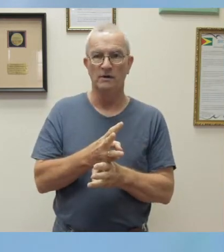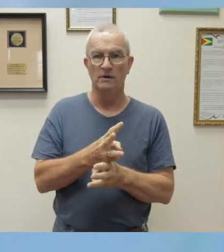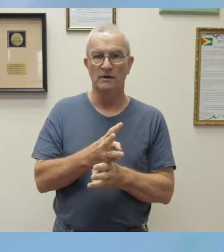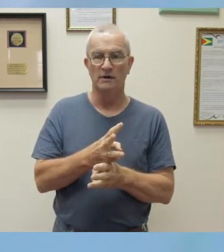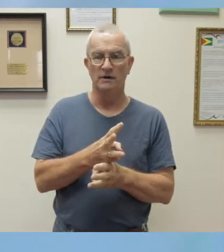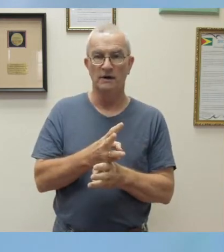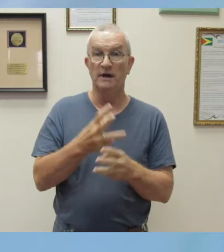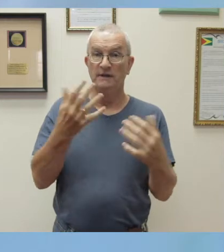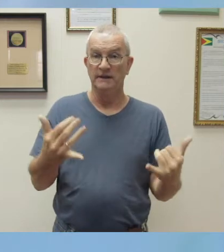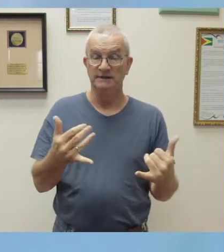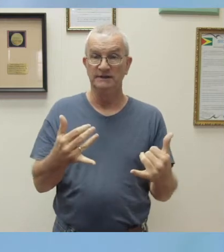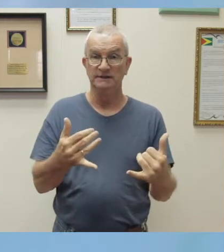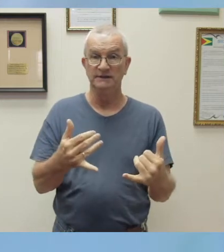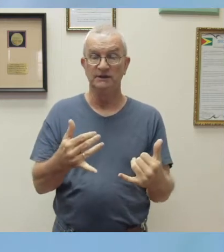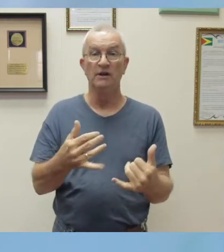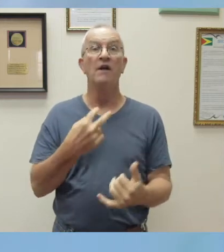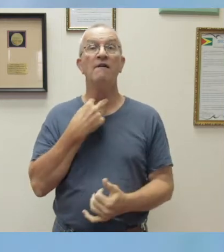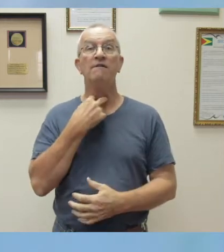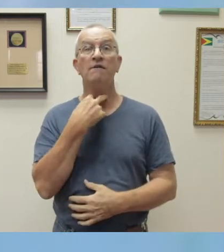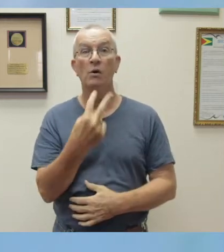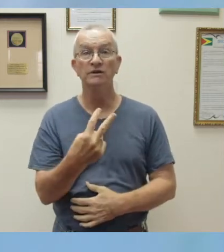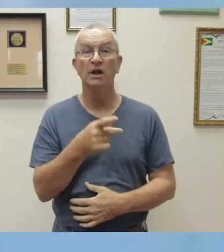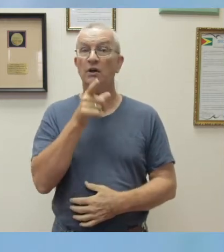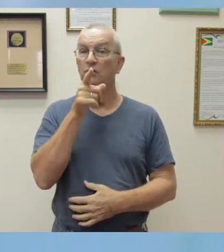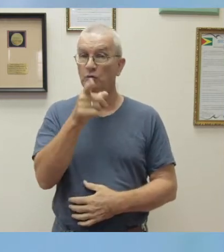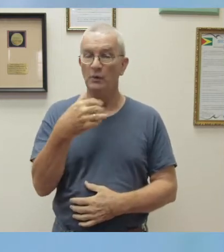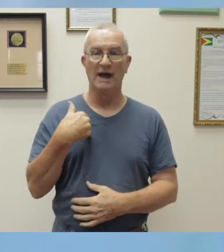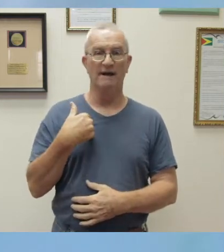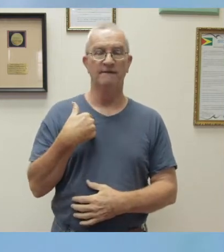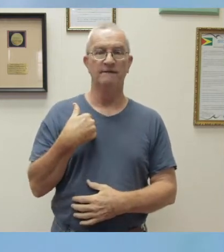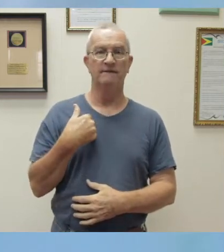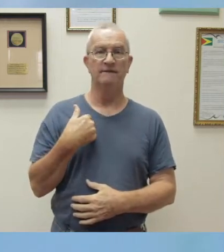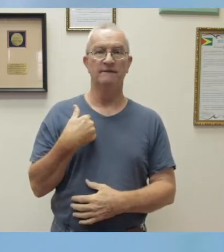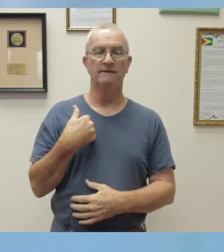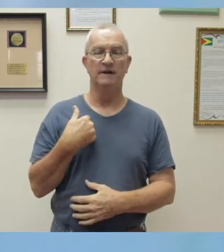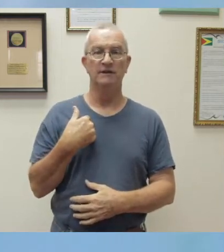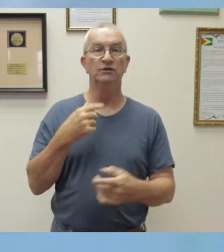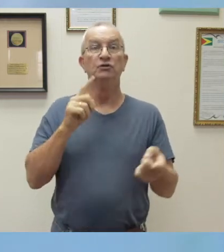voice you possess to change the world.